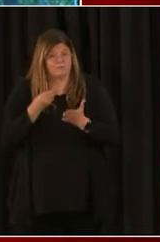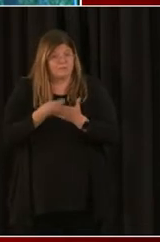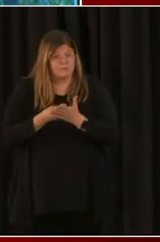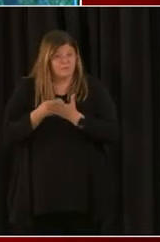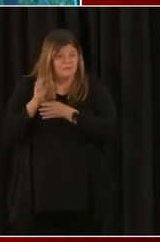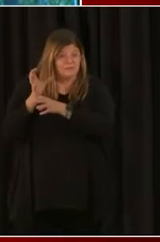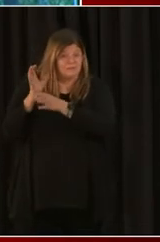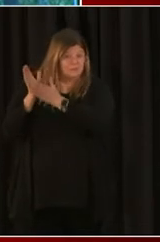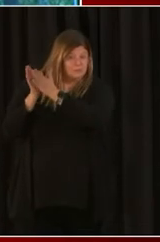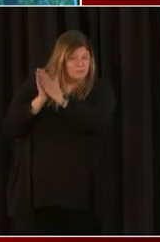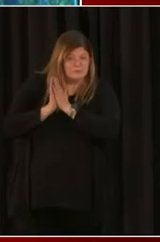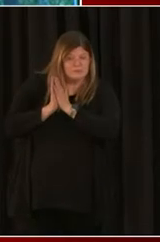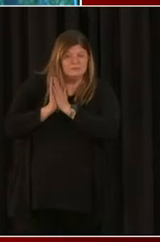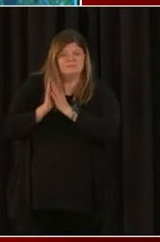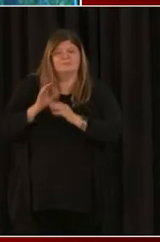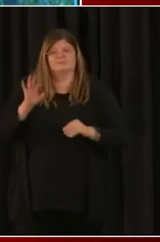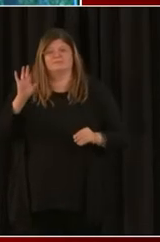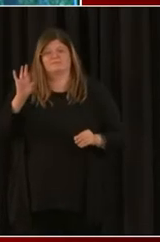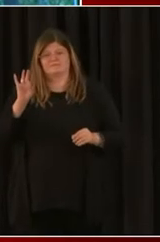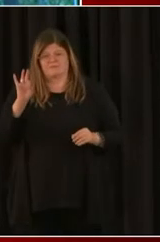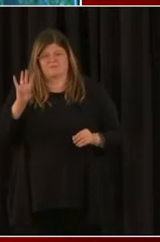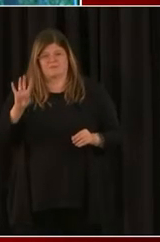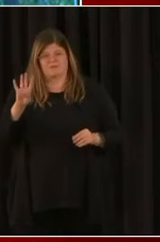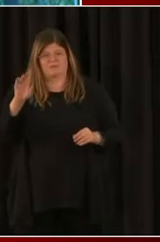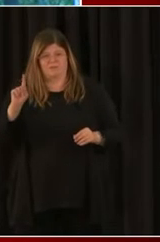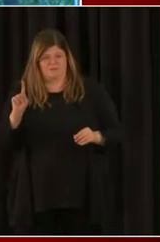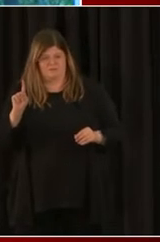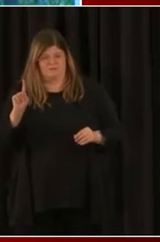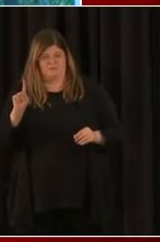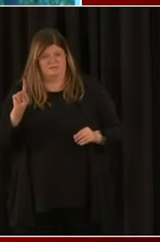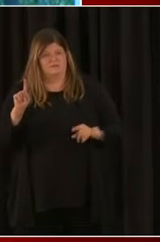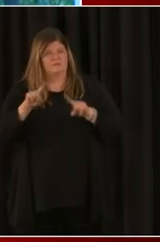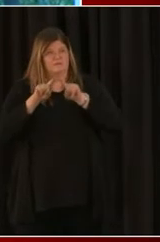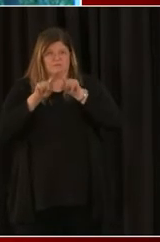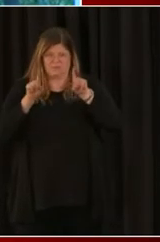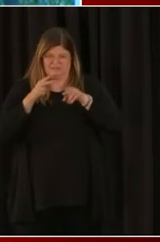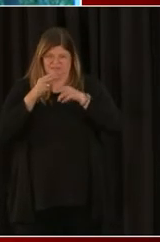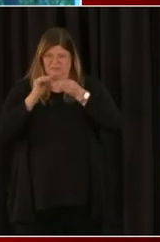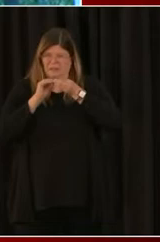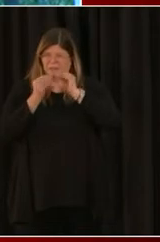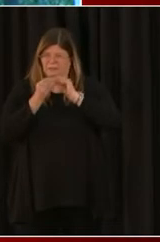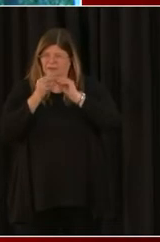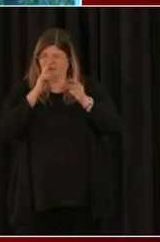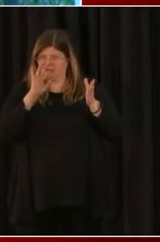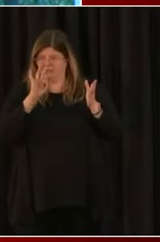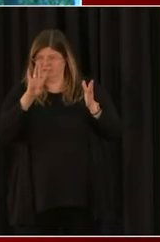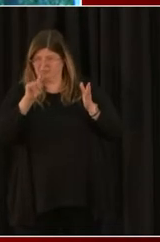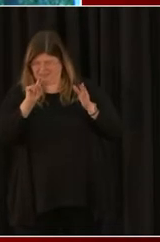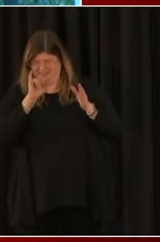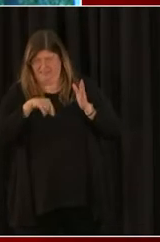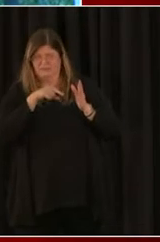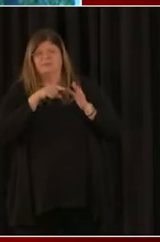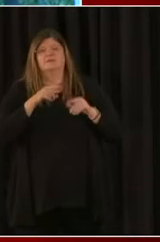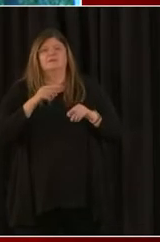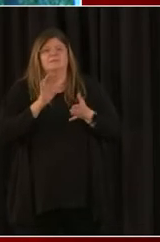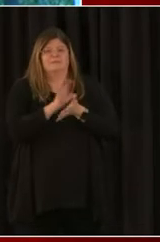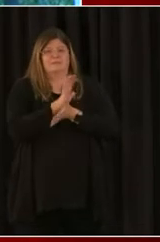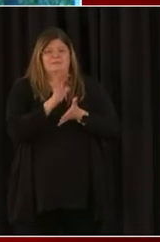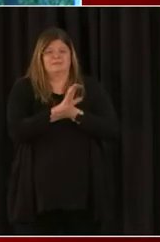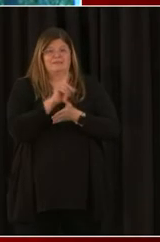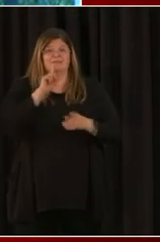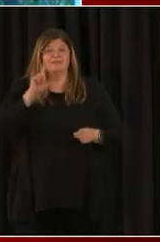941s. If you're using a payroll service, pull out your 941s. If you're a single member LLC or a sole